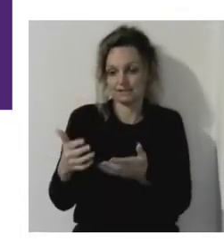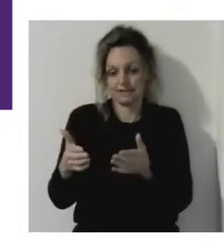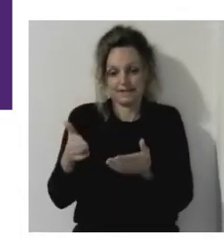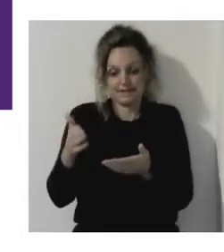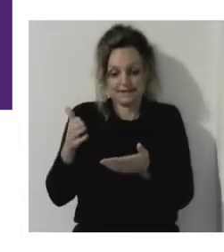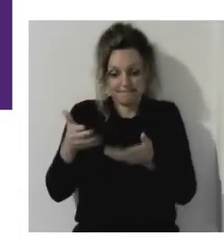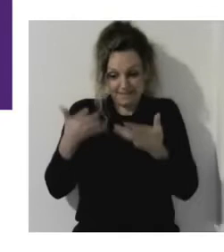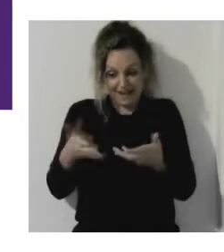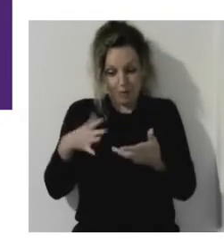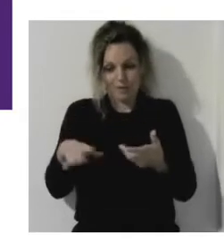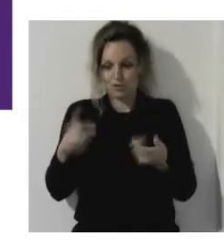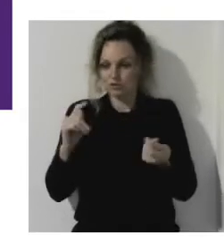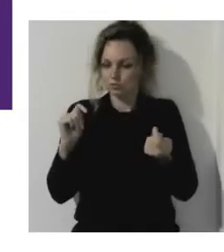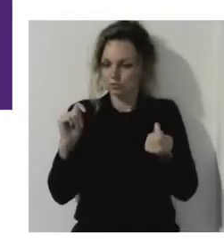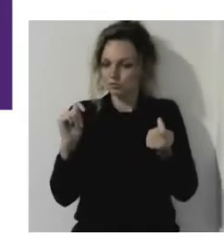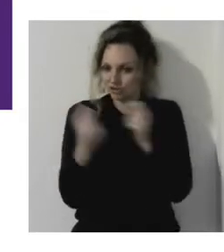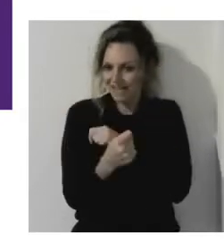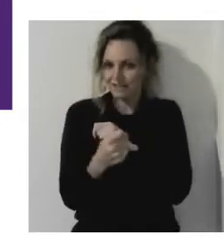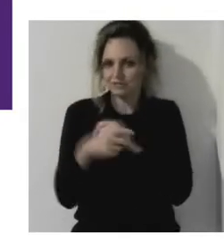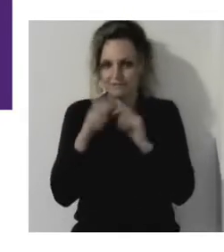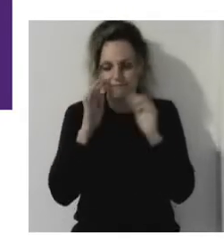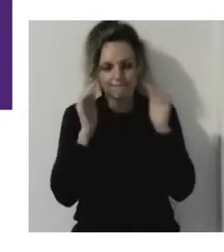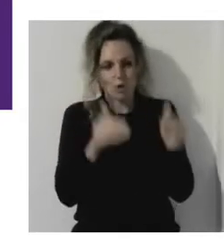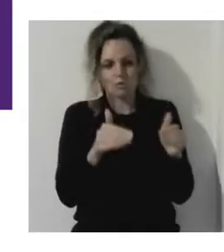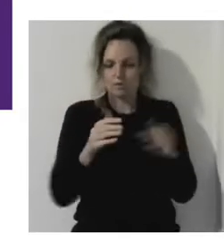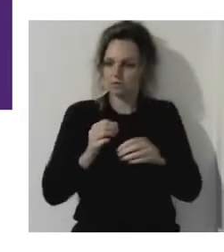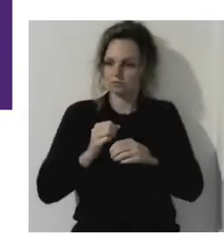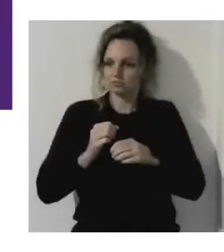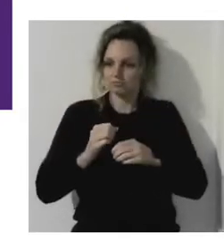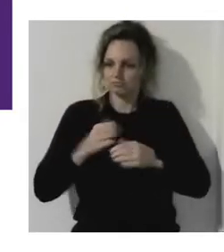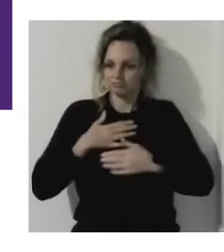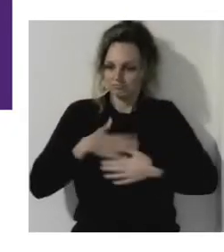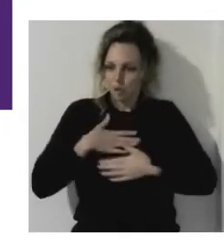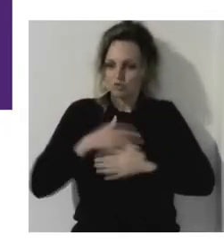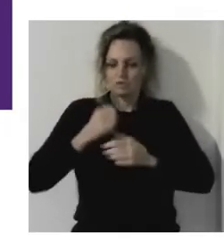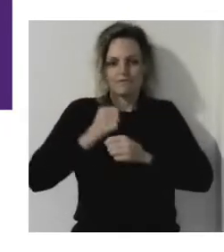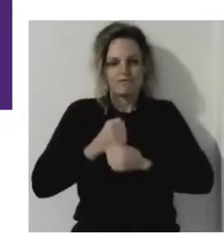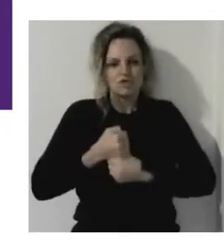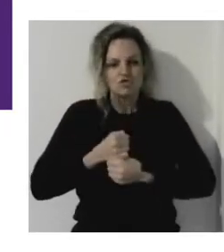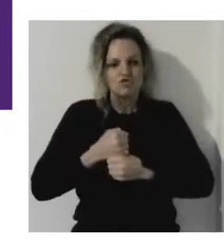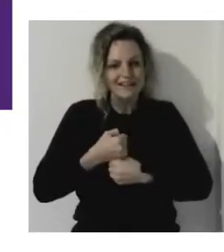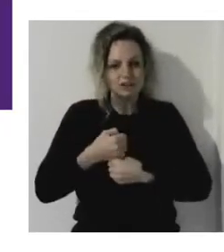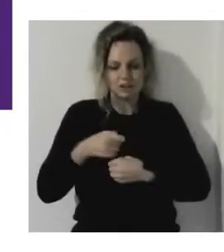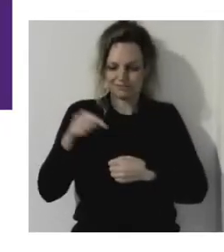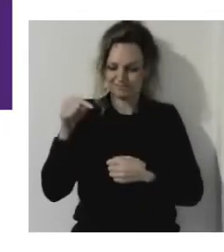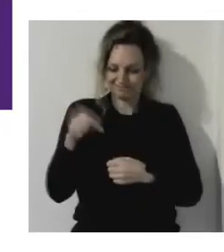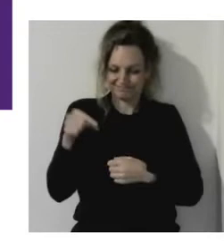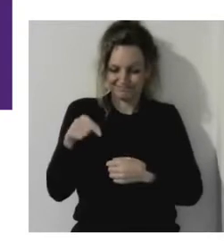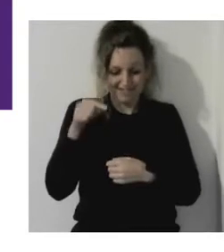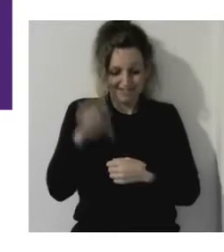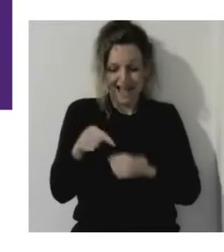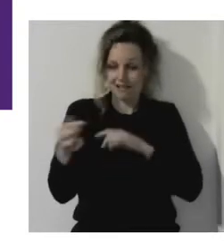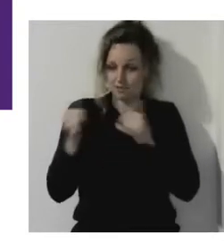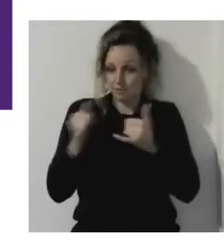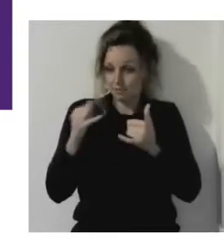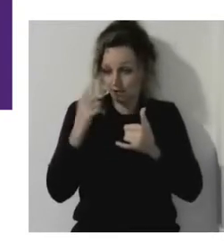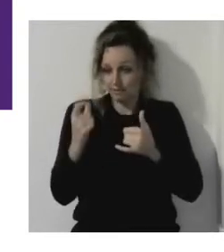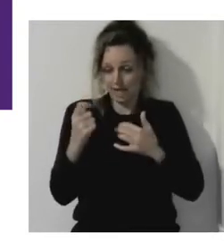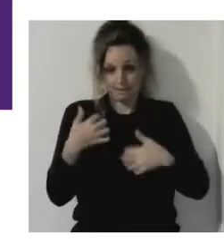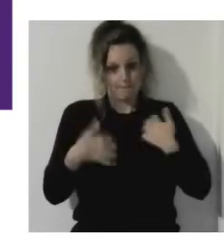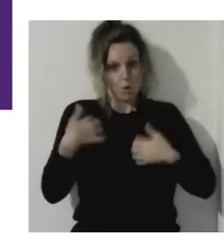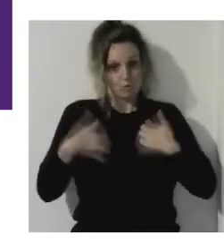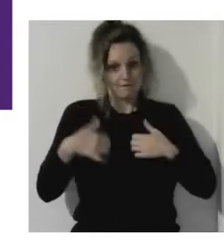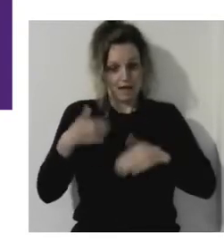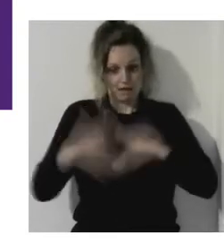Because frustration, the gentle power of dissatisfaction can often drive us forward. But I know, when